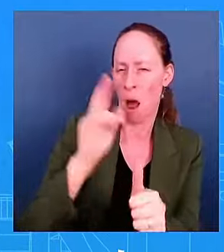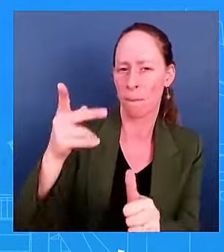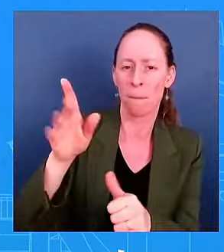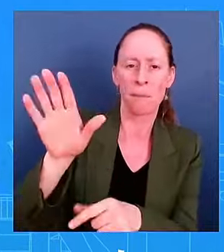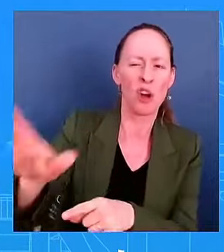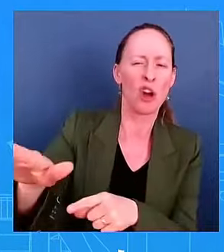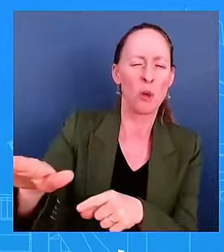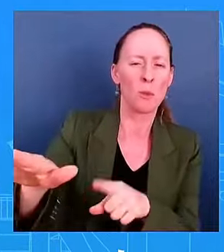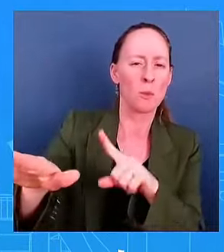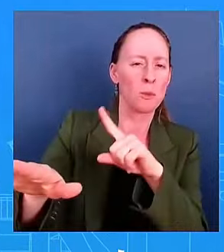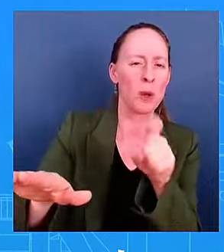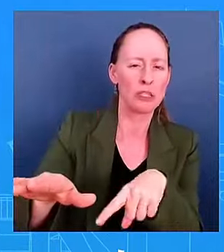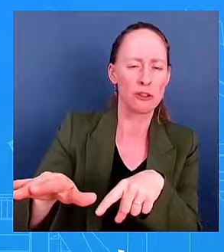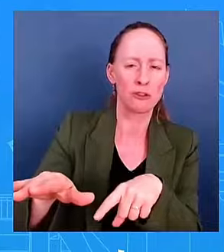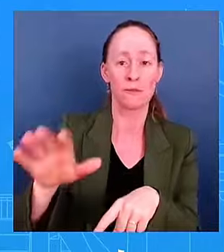President.